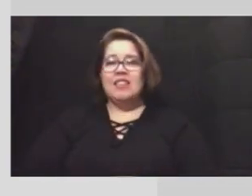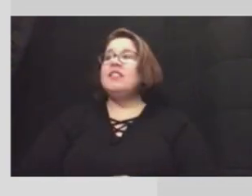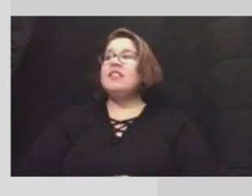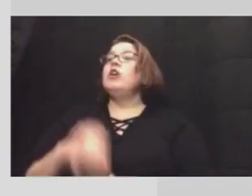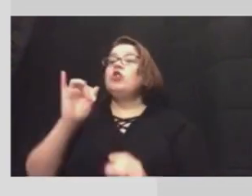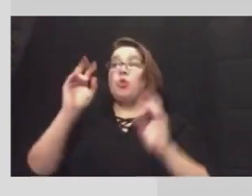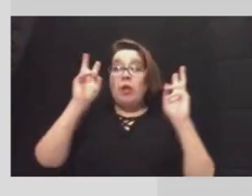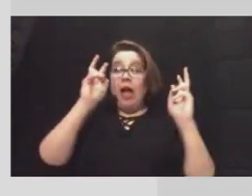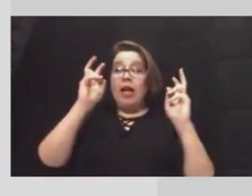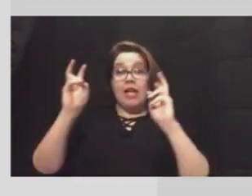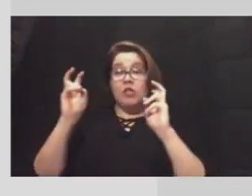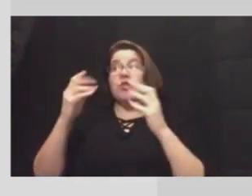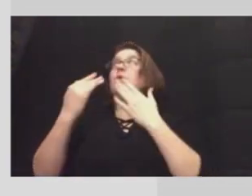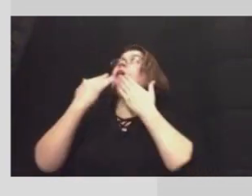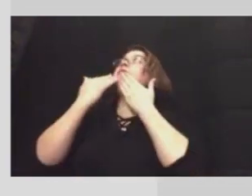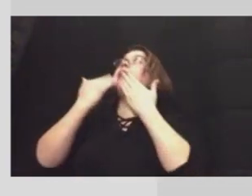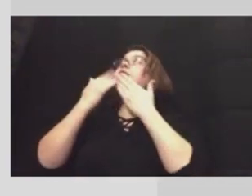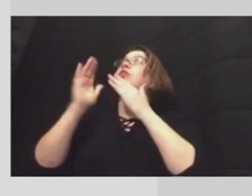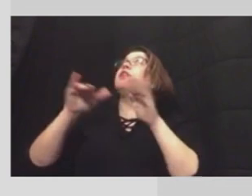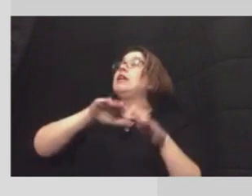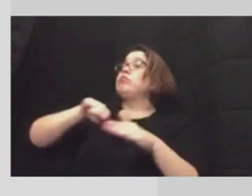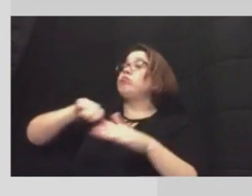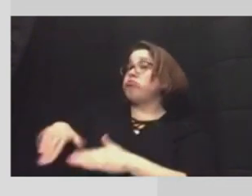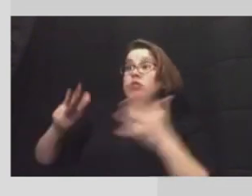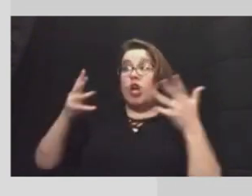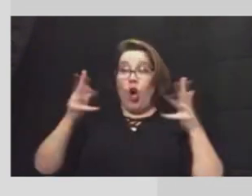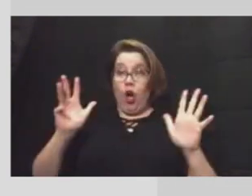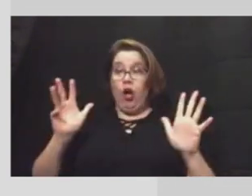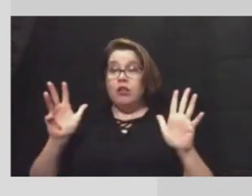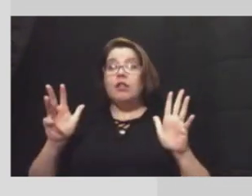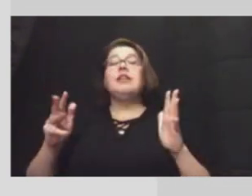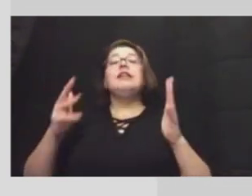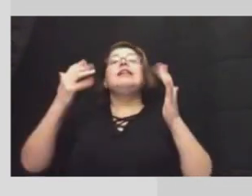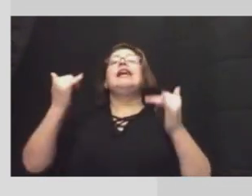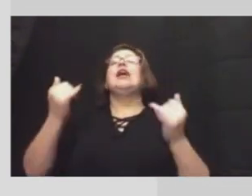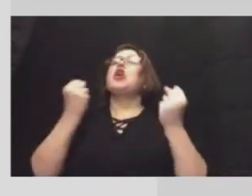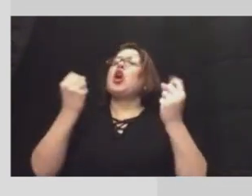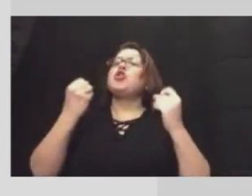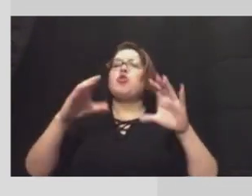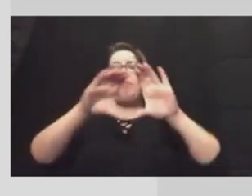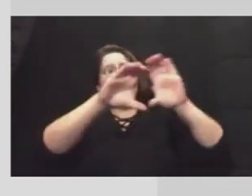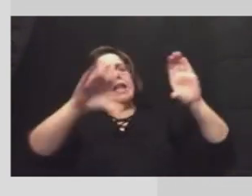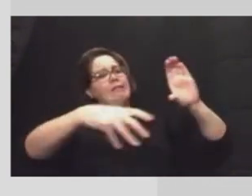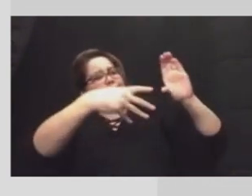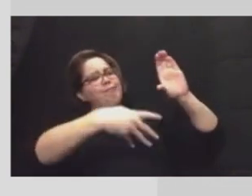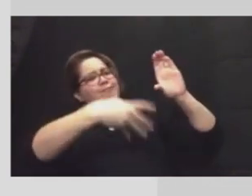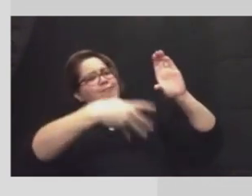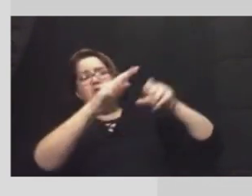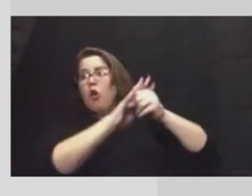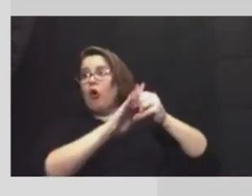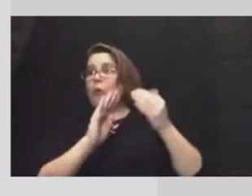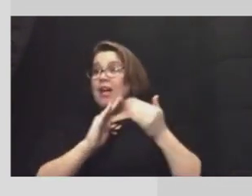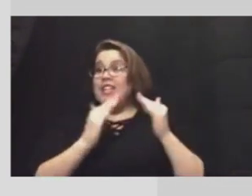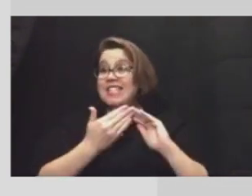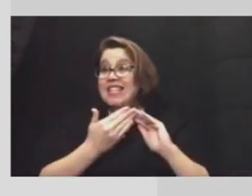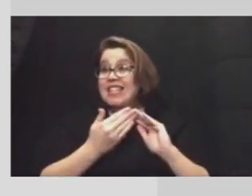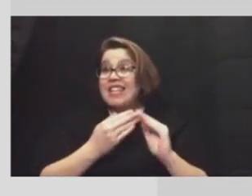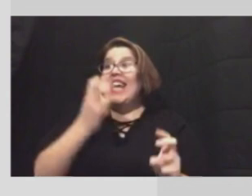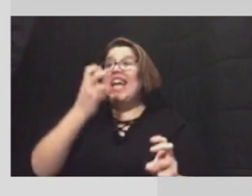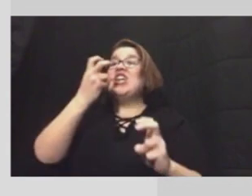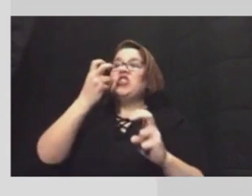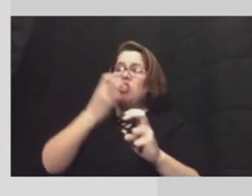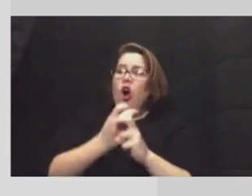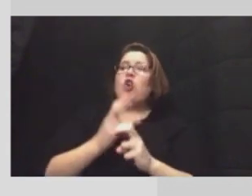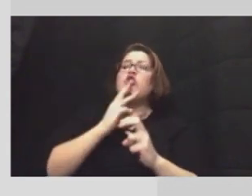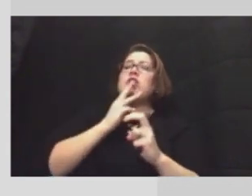issue thankfully is behind us now there are so many leaks throughout the city that it's hard to get the water